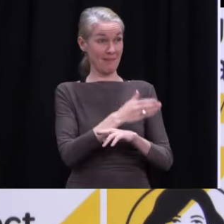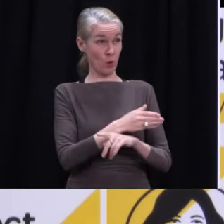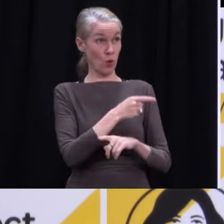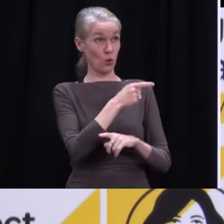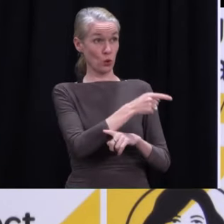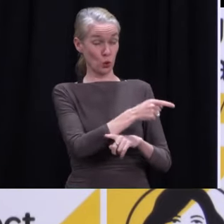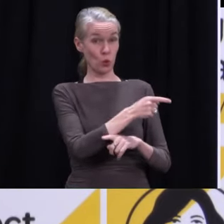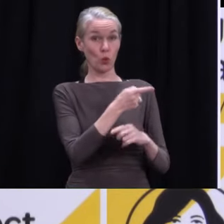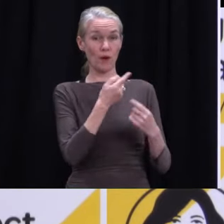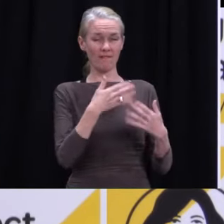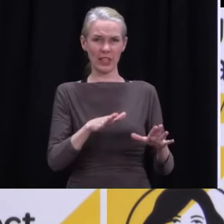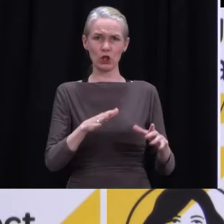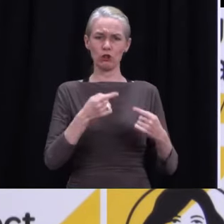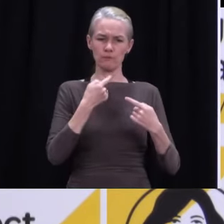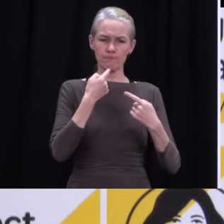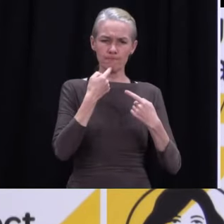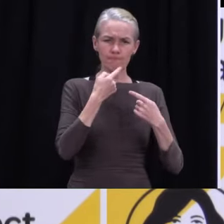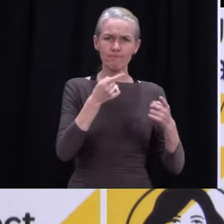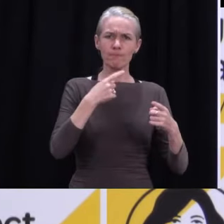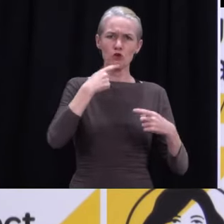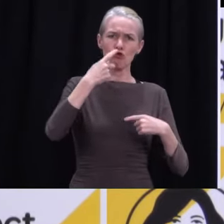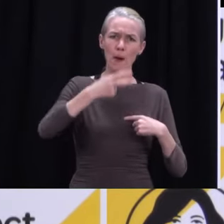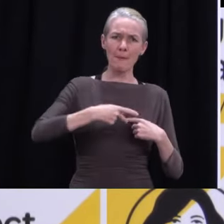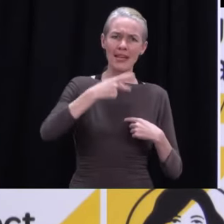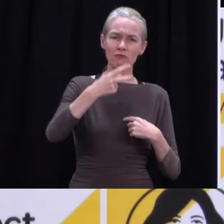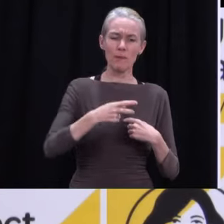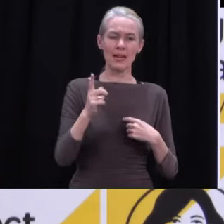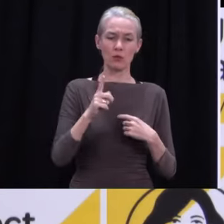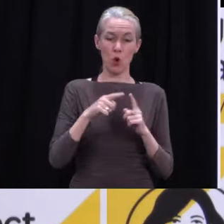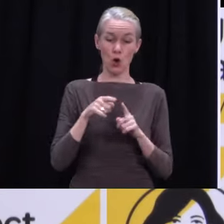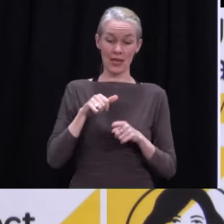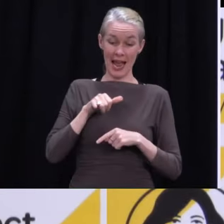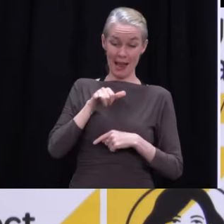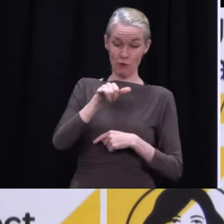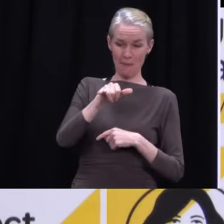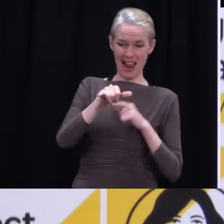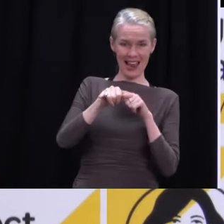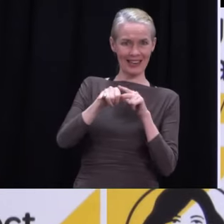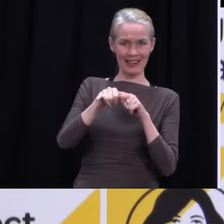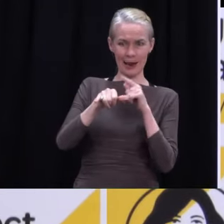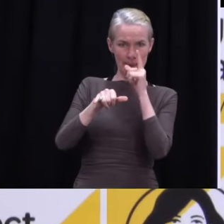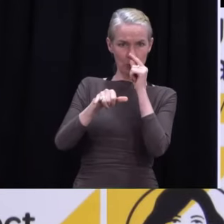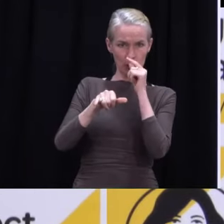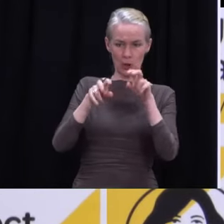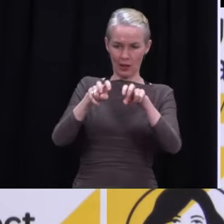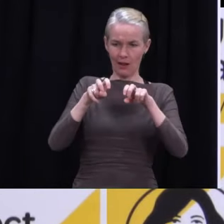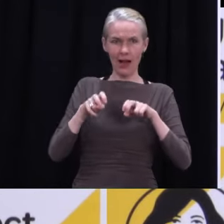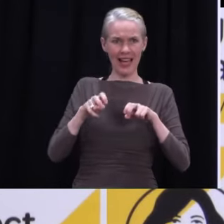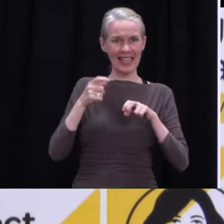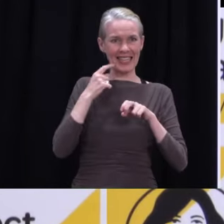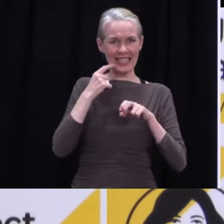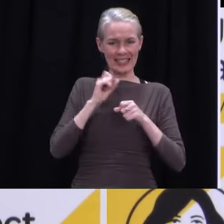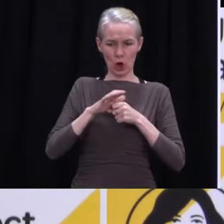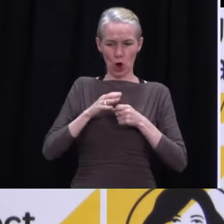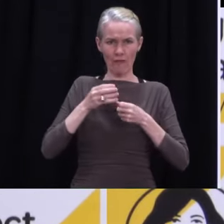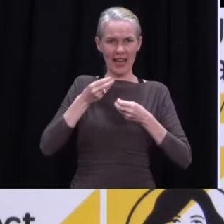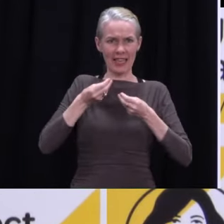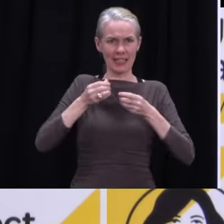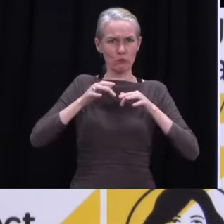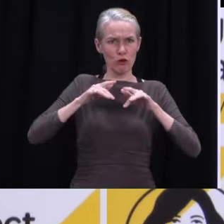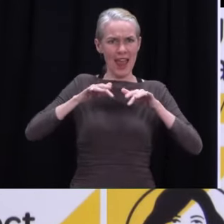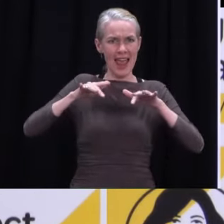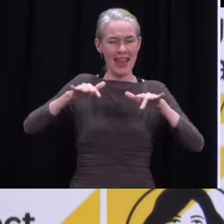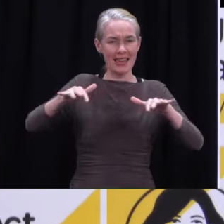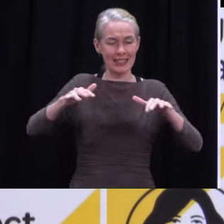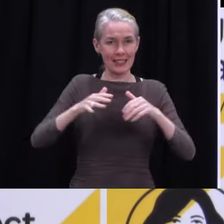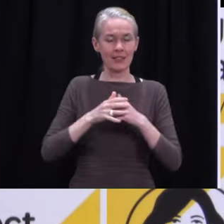transmission on flights and that sort of thing, and I guess the reduction that you're seeing with pre-departure testing on those day-long